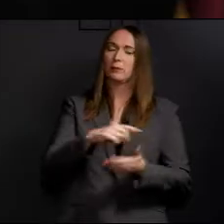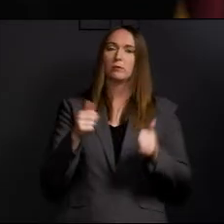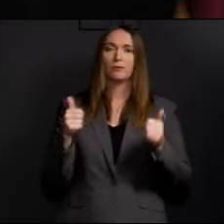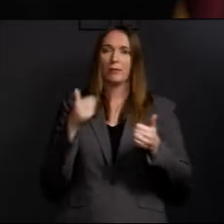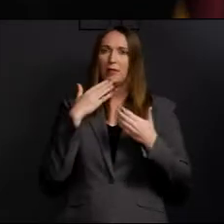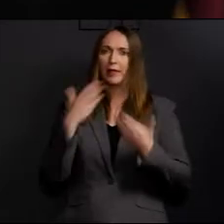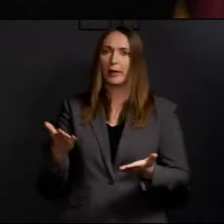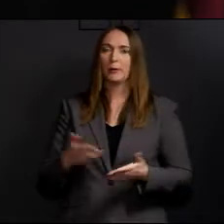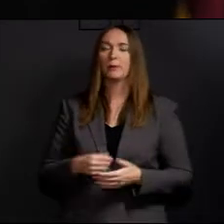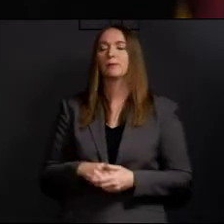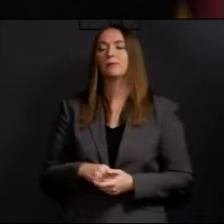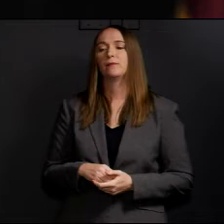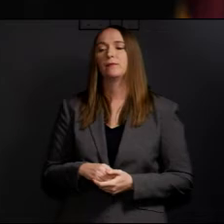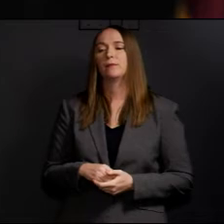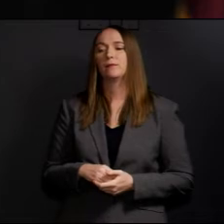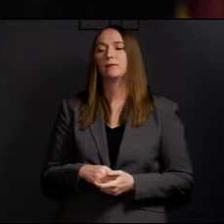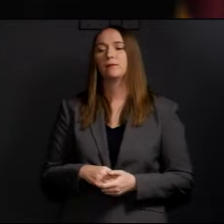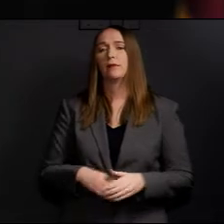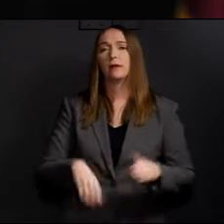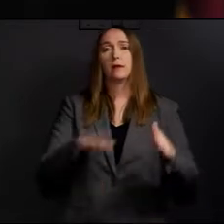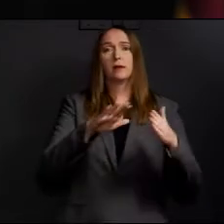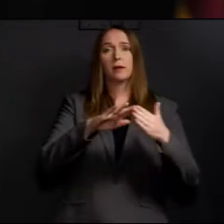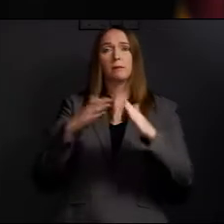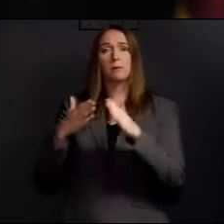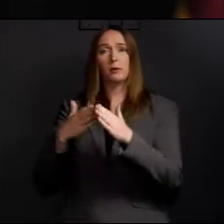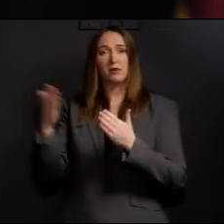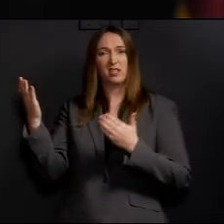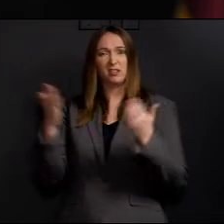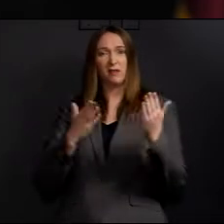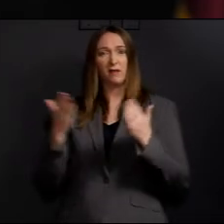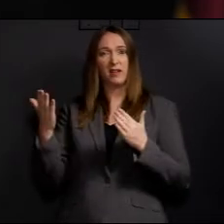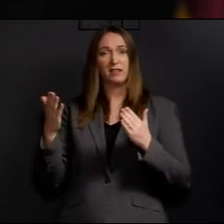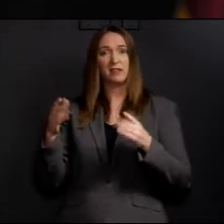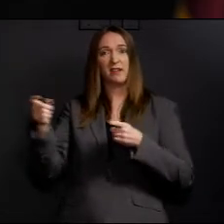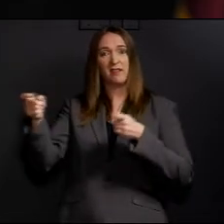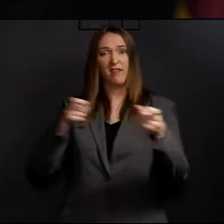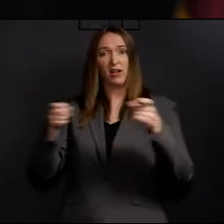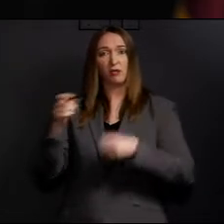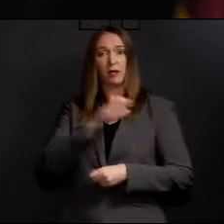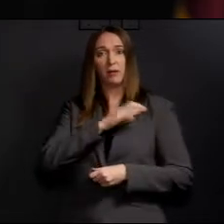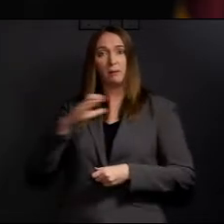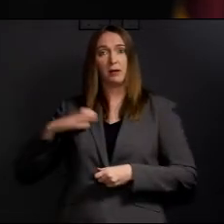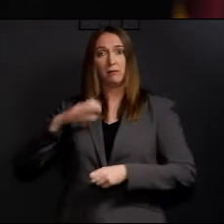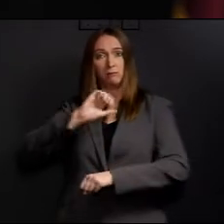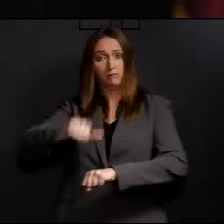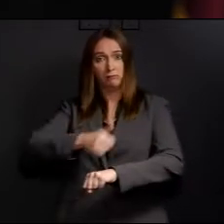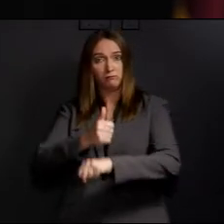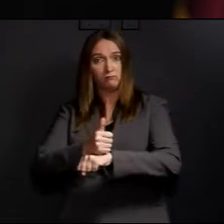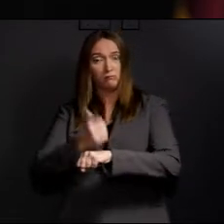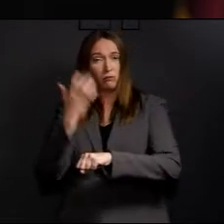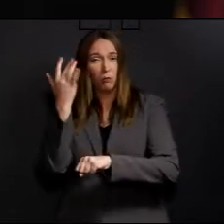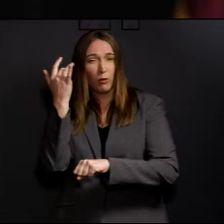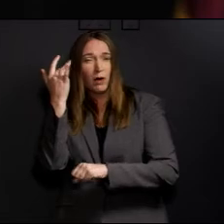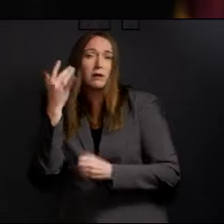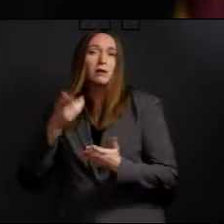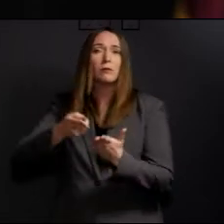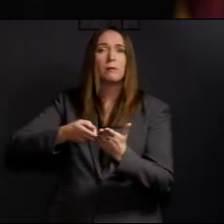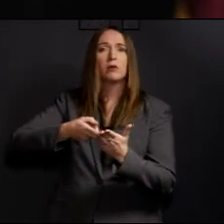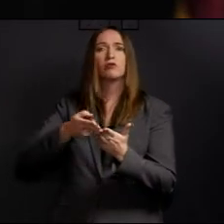The community services advisory committee was put together to ensure collaboration,